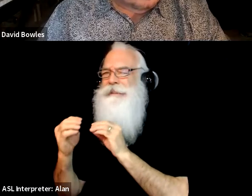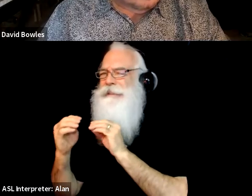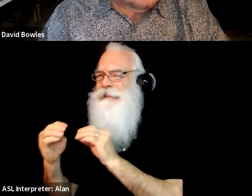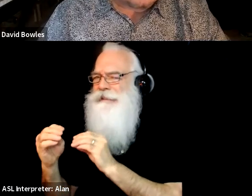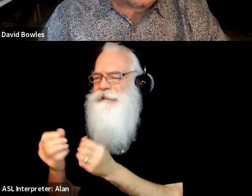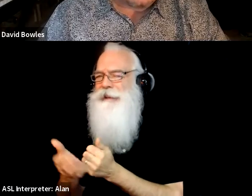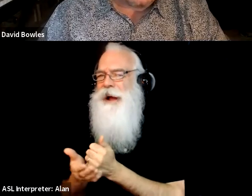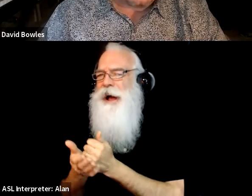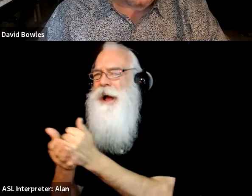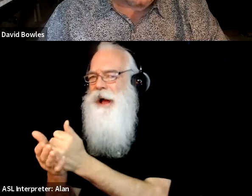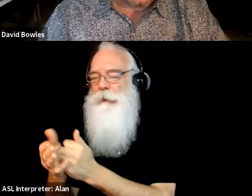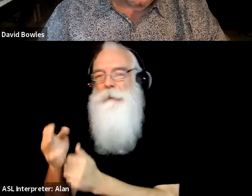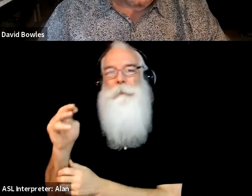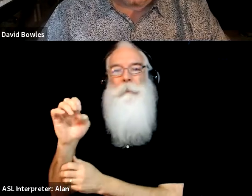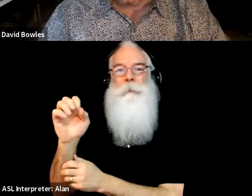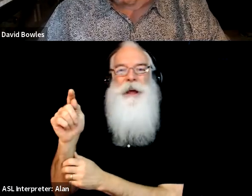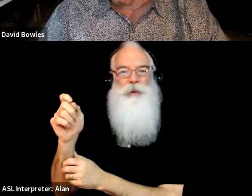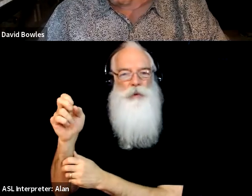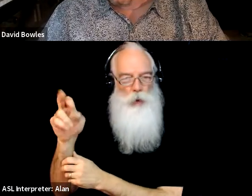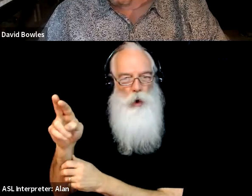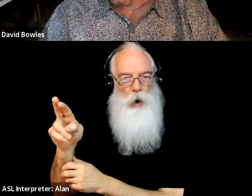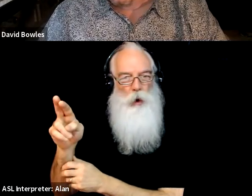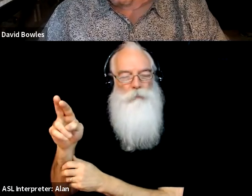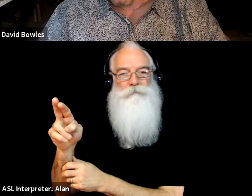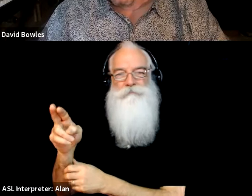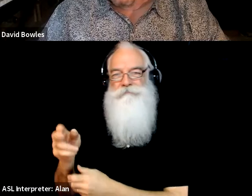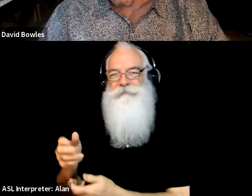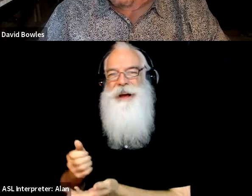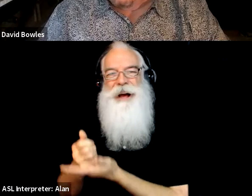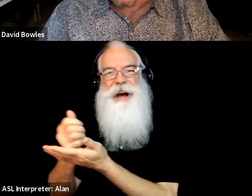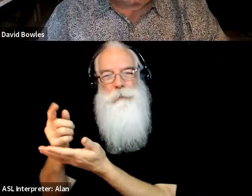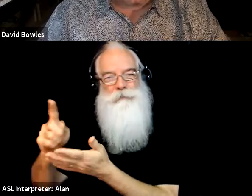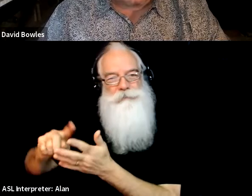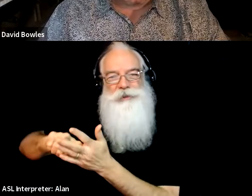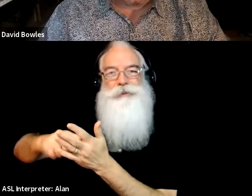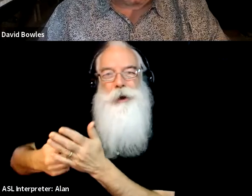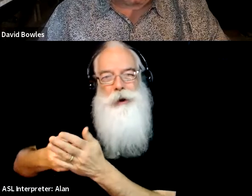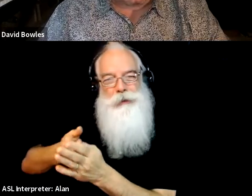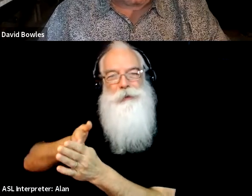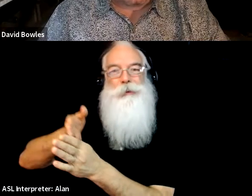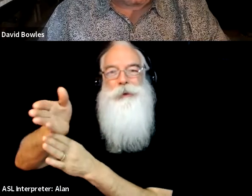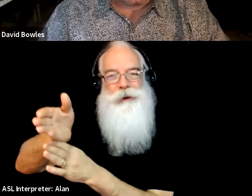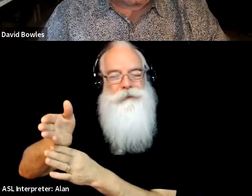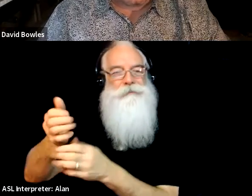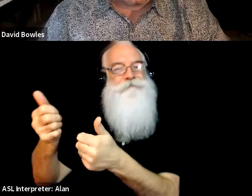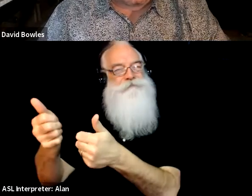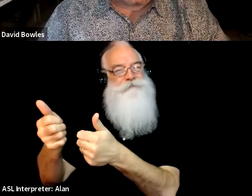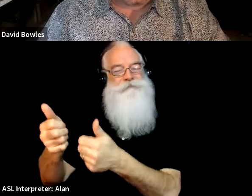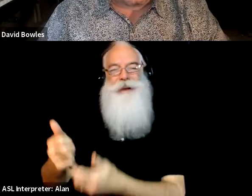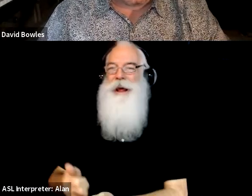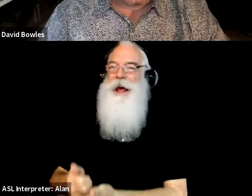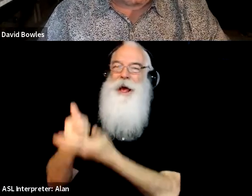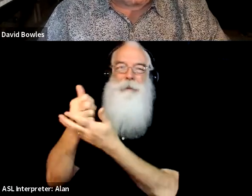um, it, it can help to diversify, um, you know,